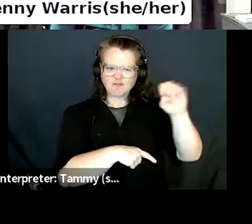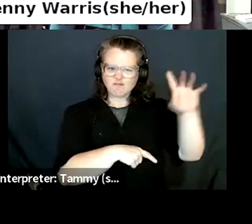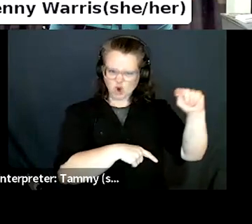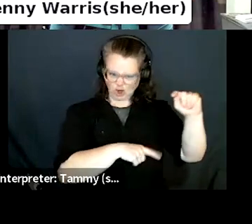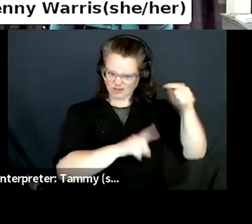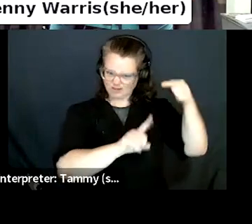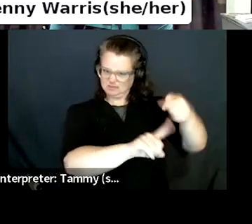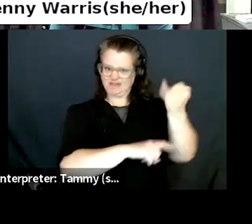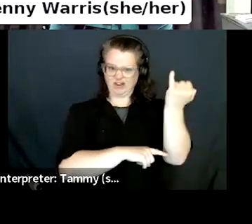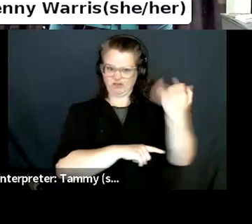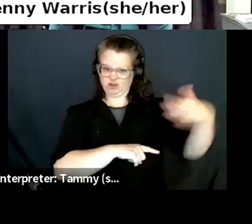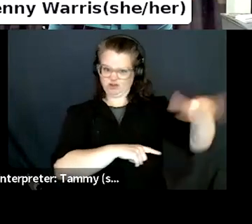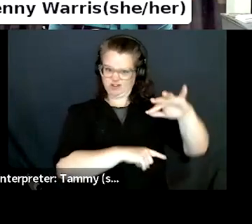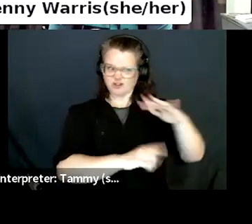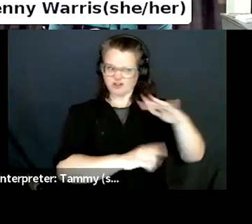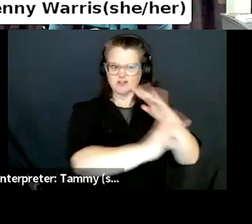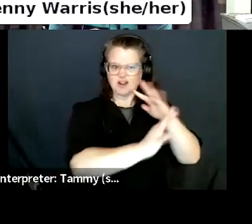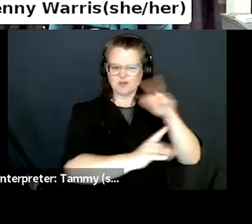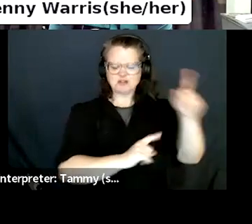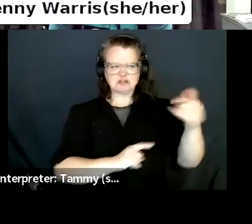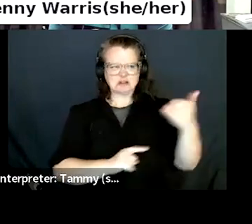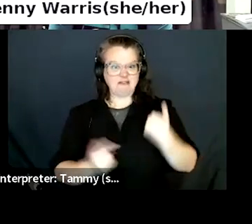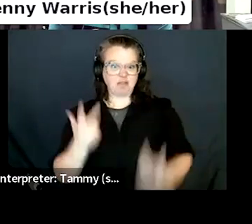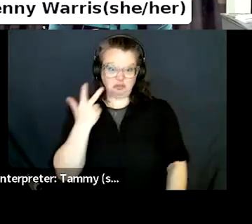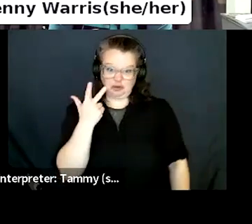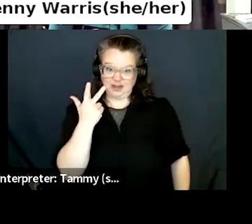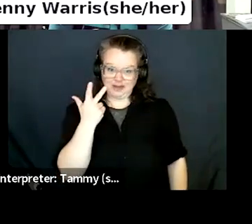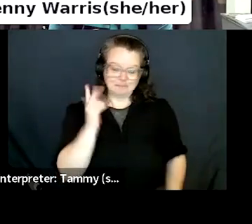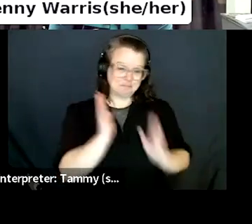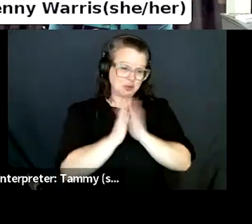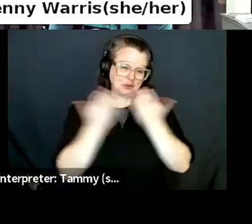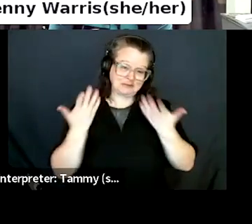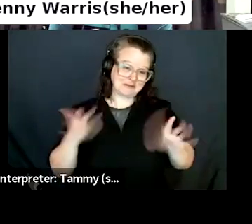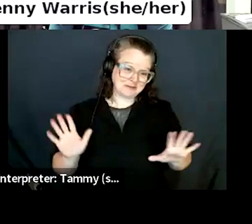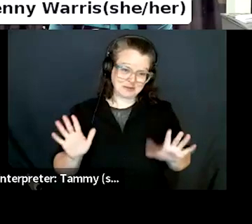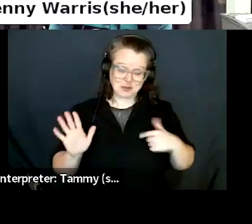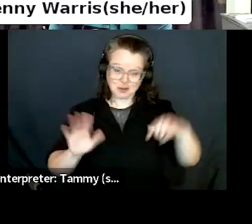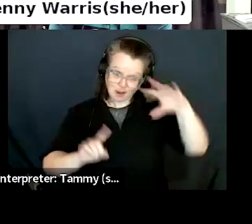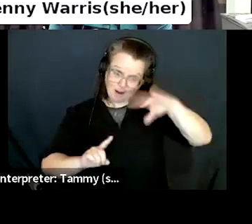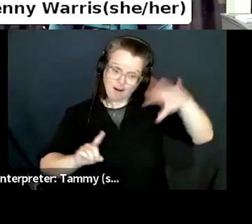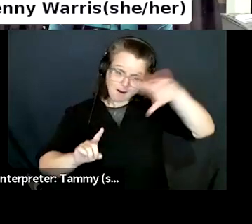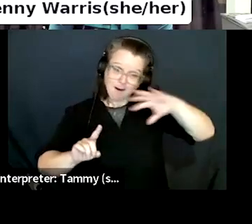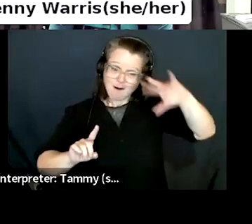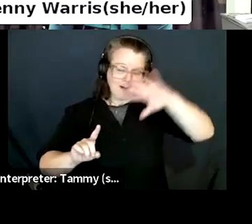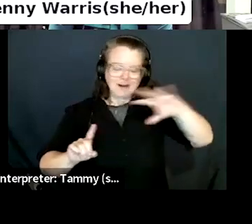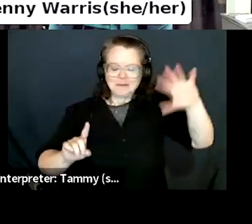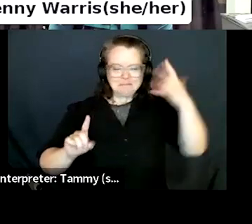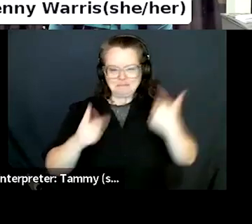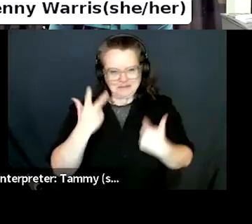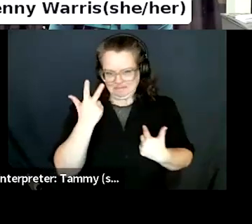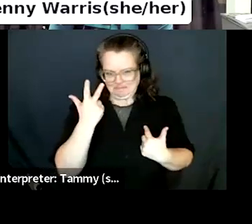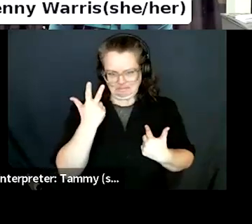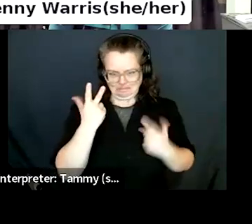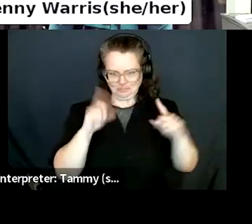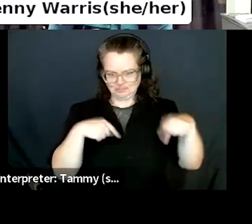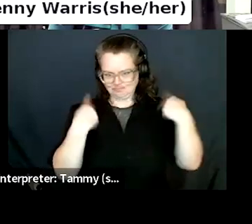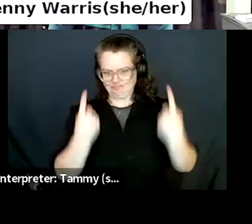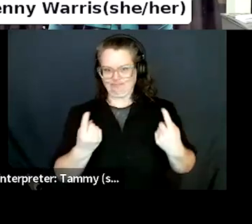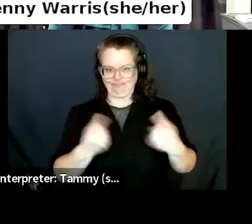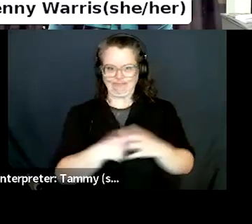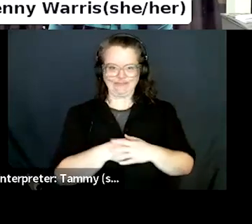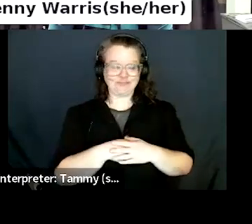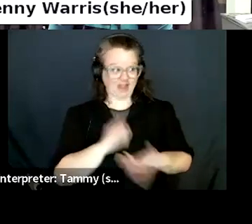in Canada will not sell here. So it's, yeah, it's, it's a learning curve for sure. And the publishers are not